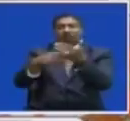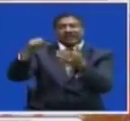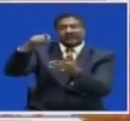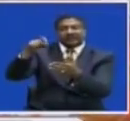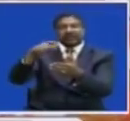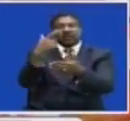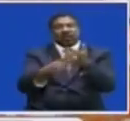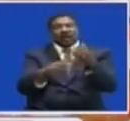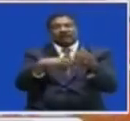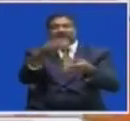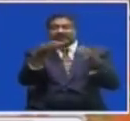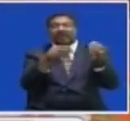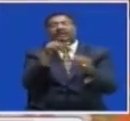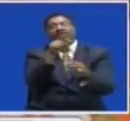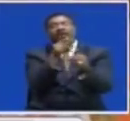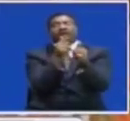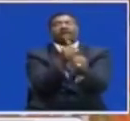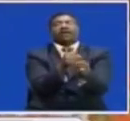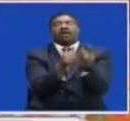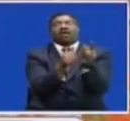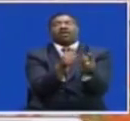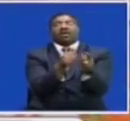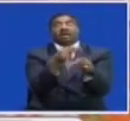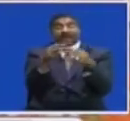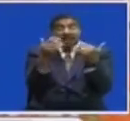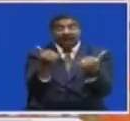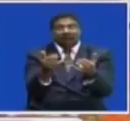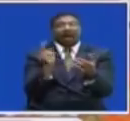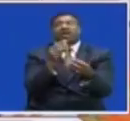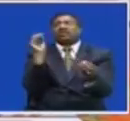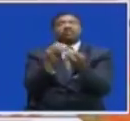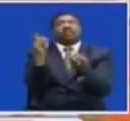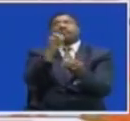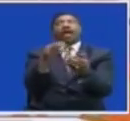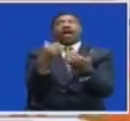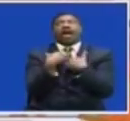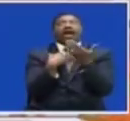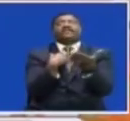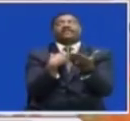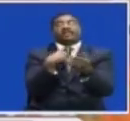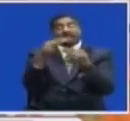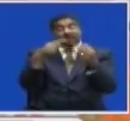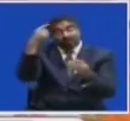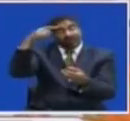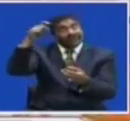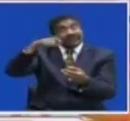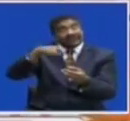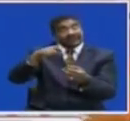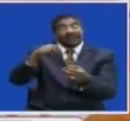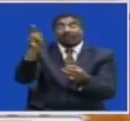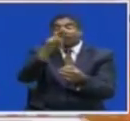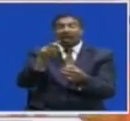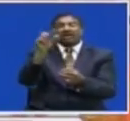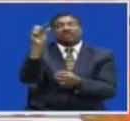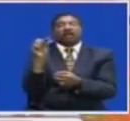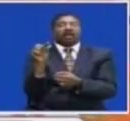this case we've got quite a lot of supply So the demand is less And